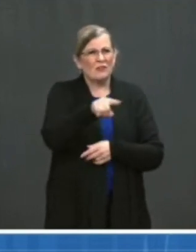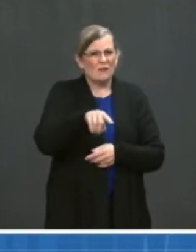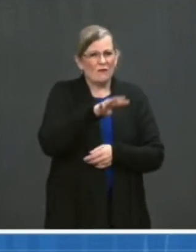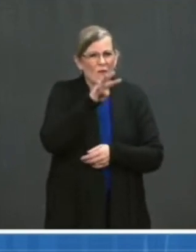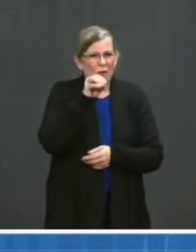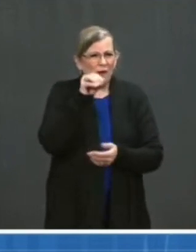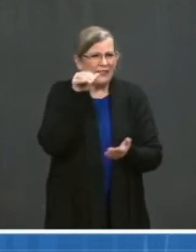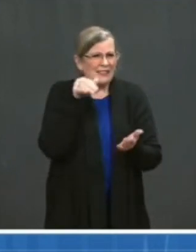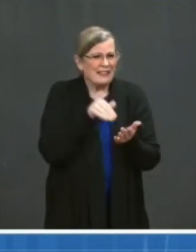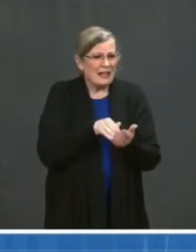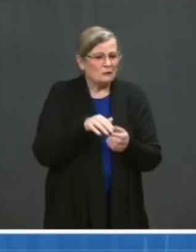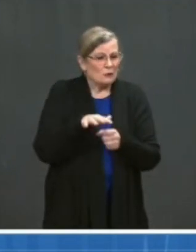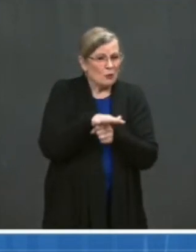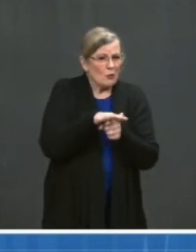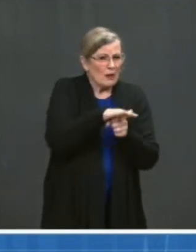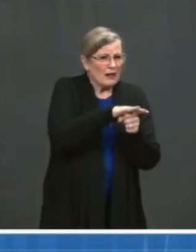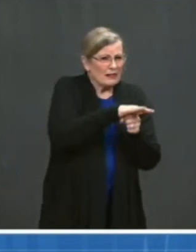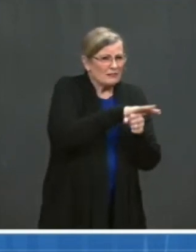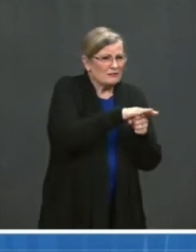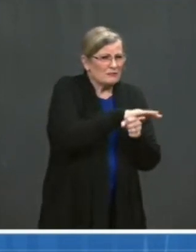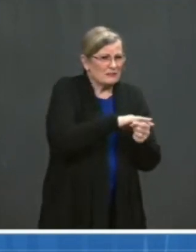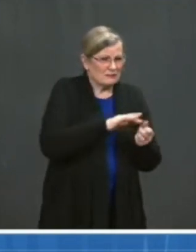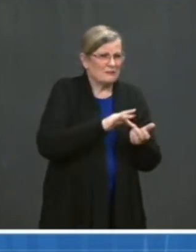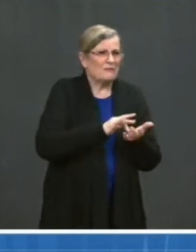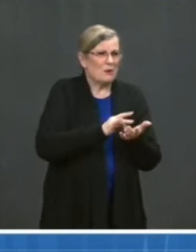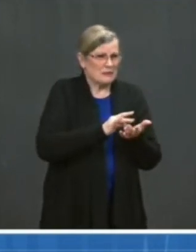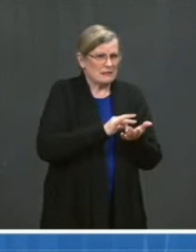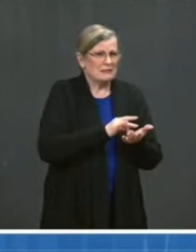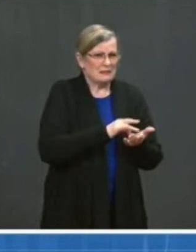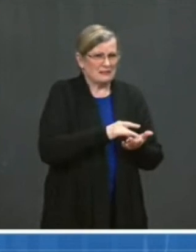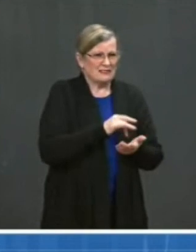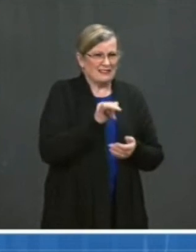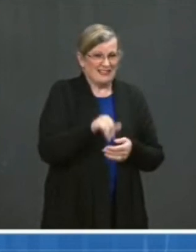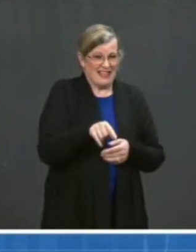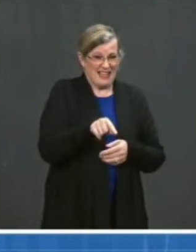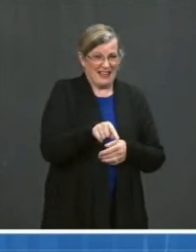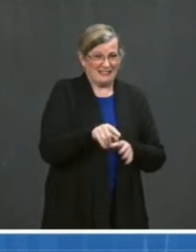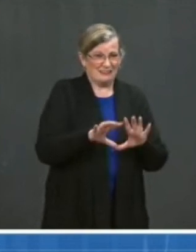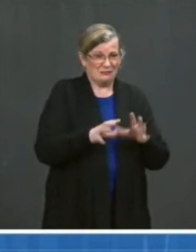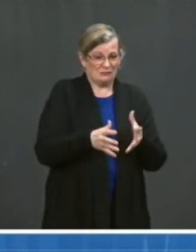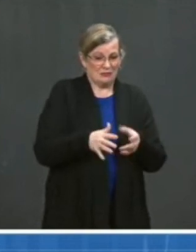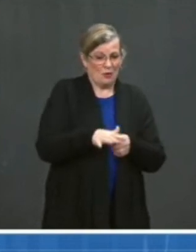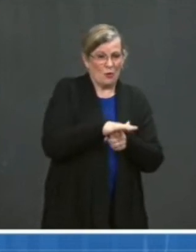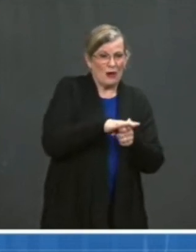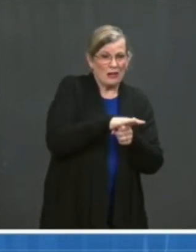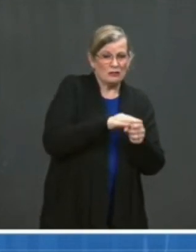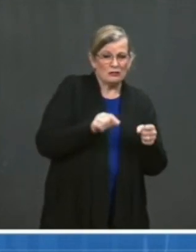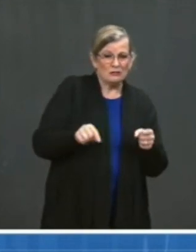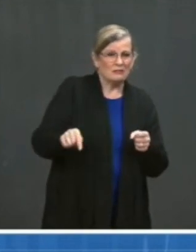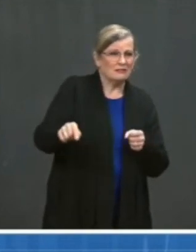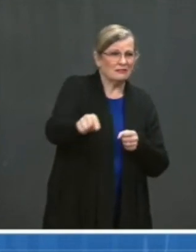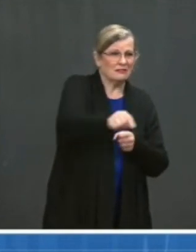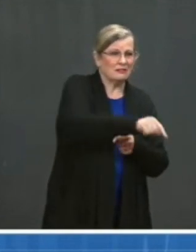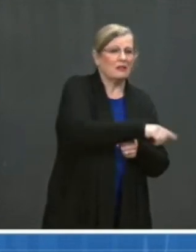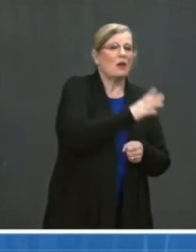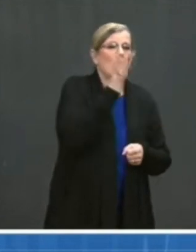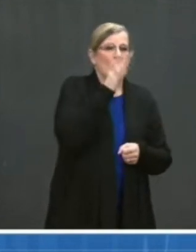vaccine allocations directly to – sorry, allocating federal